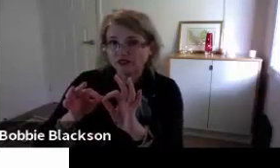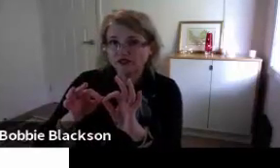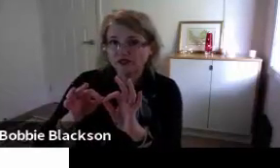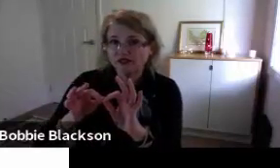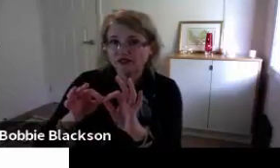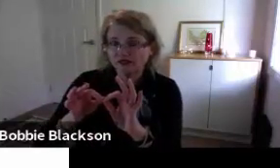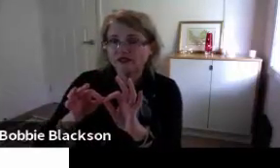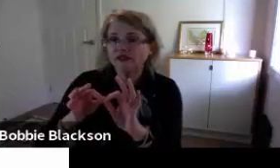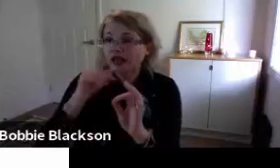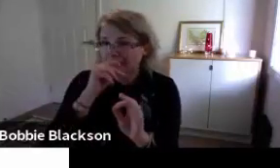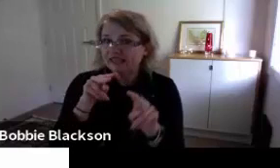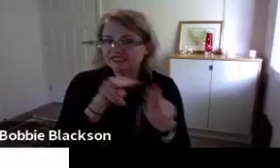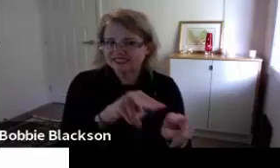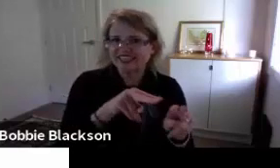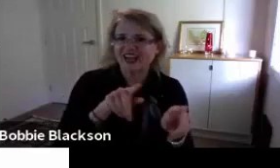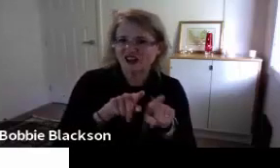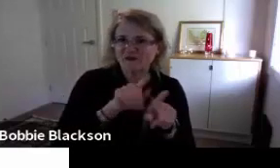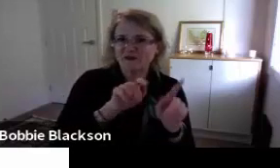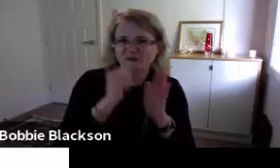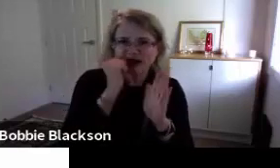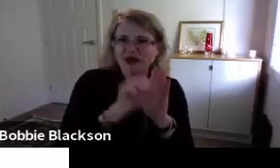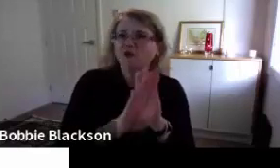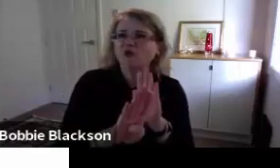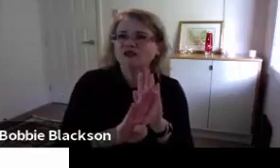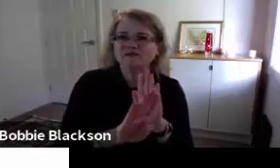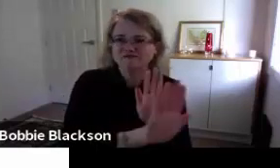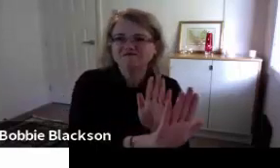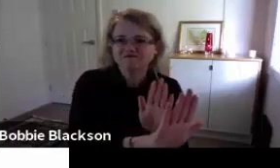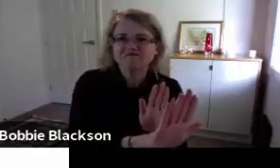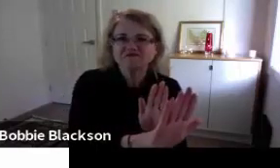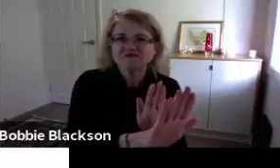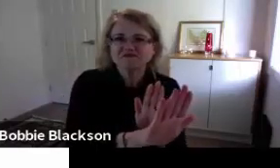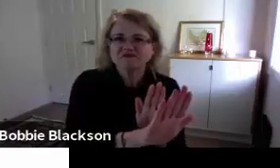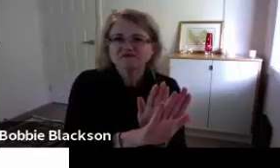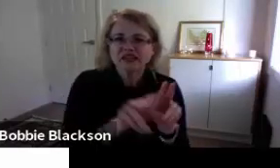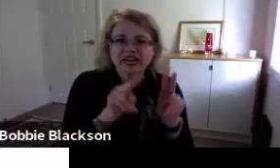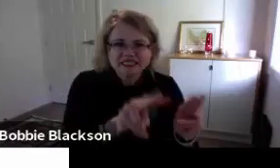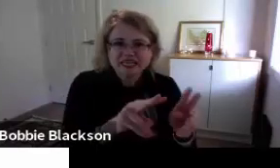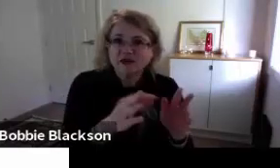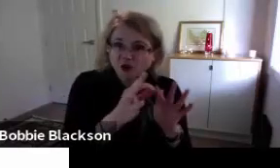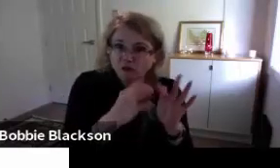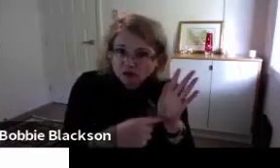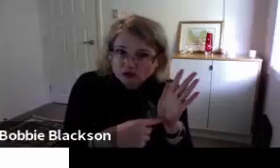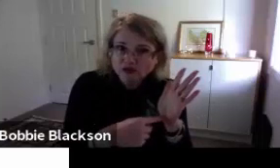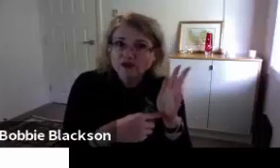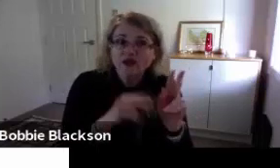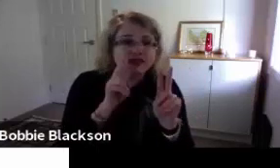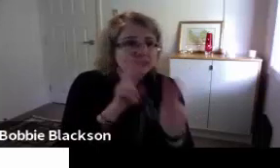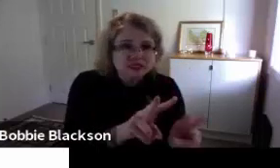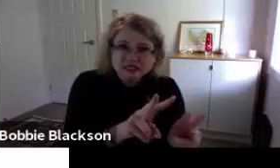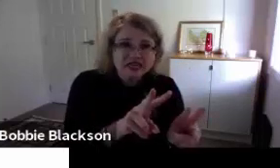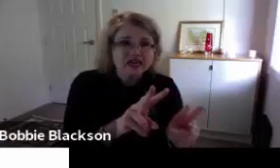So both the interpreter and the student are able to see the Blackboard platform